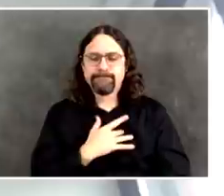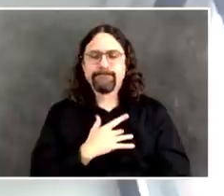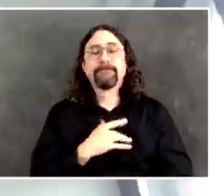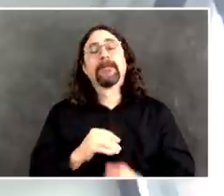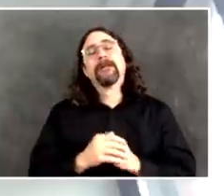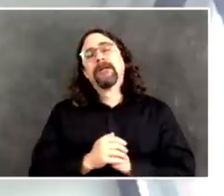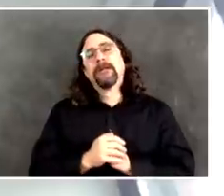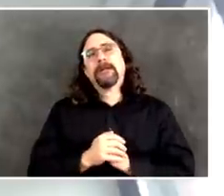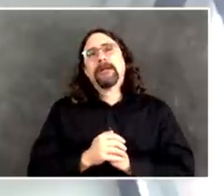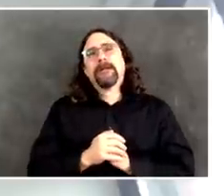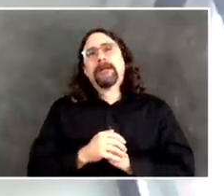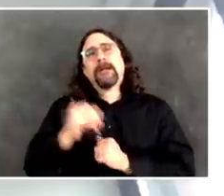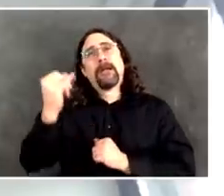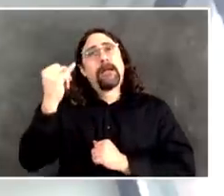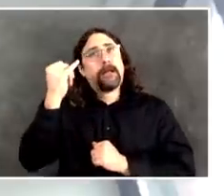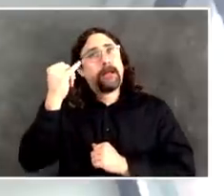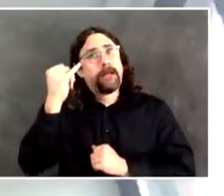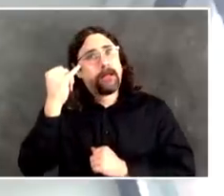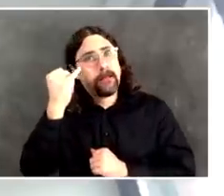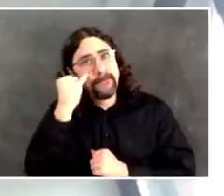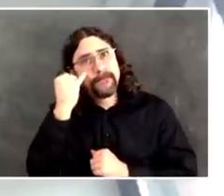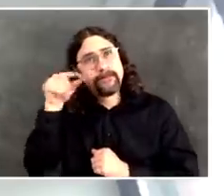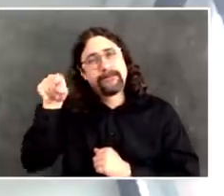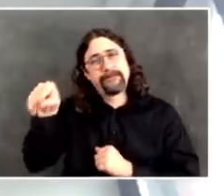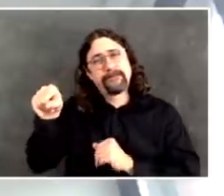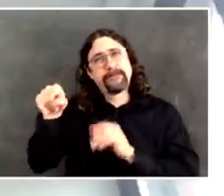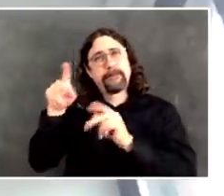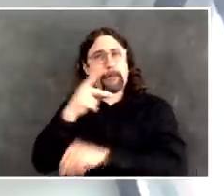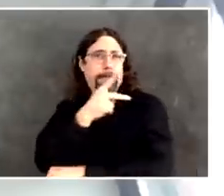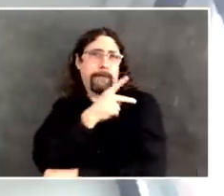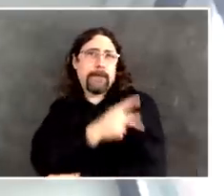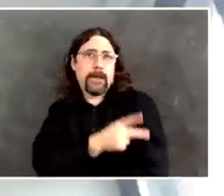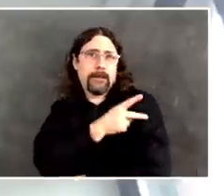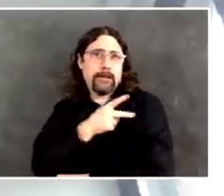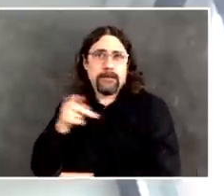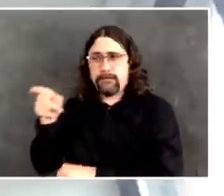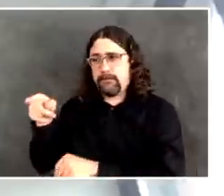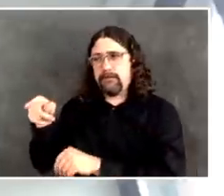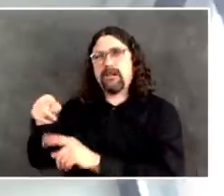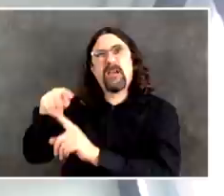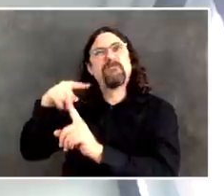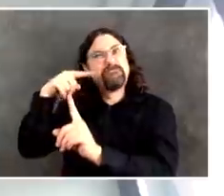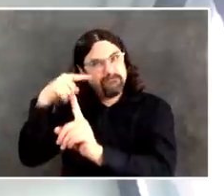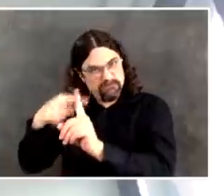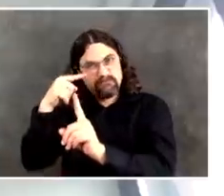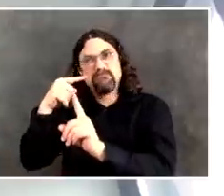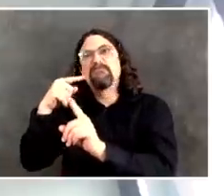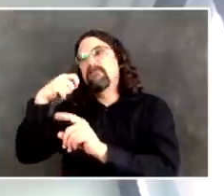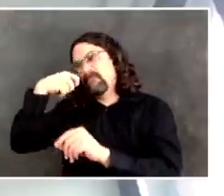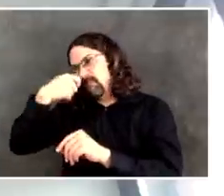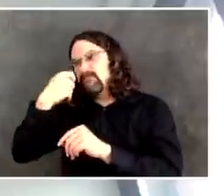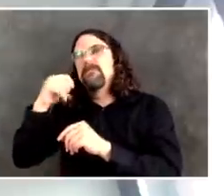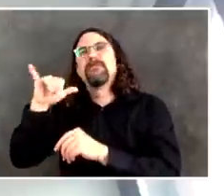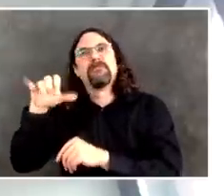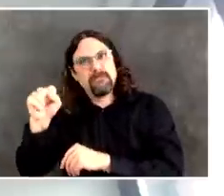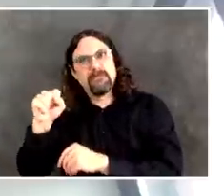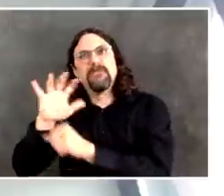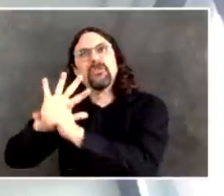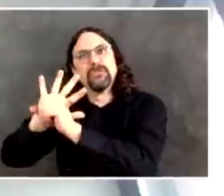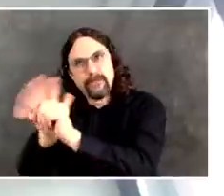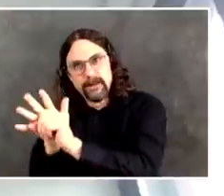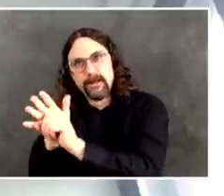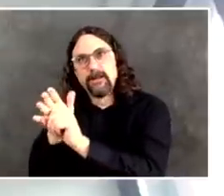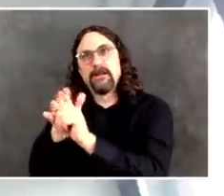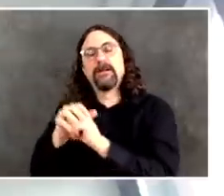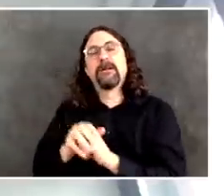the best solution, if they're symptomatic, is for them to go to the hospital. Because we know that